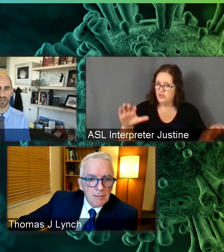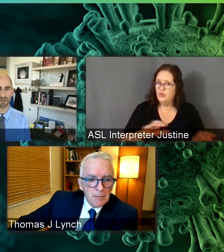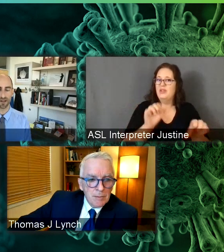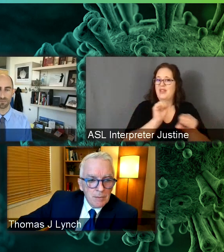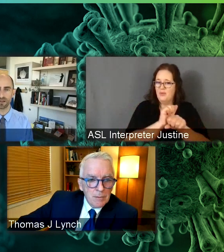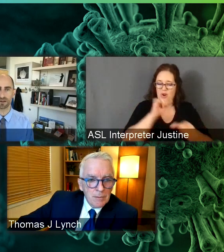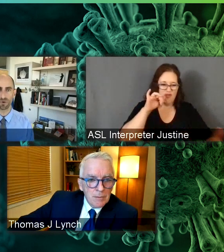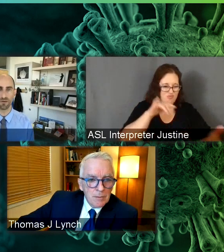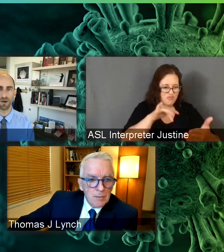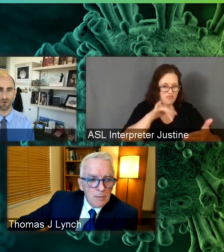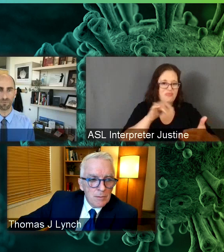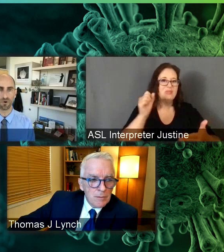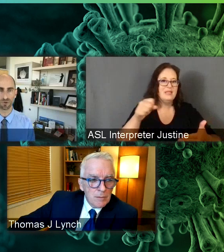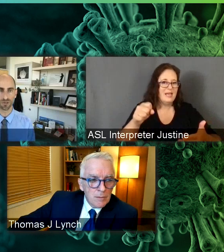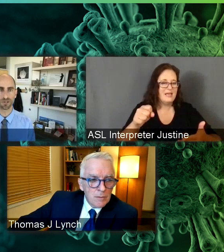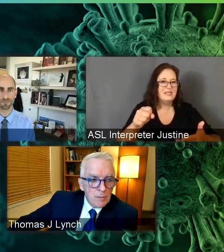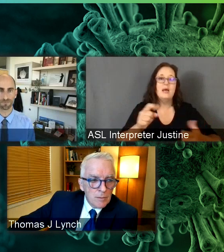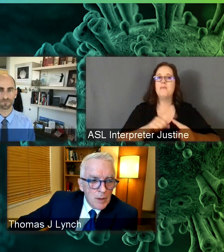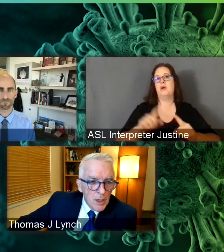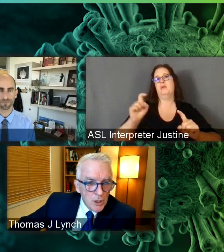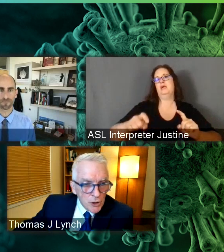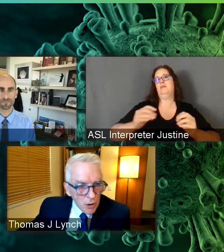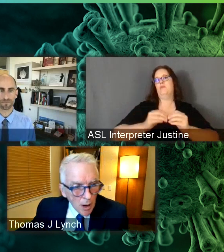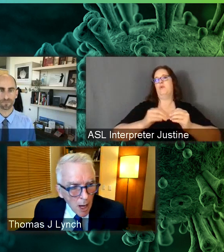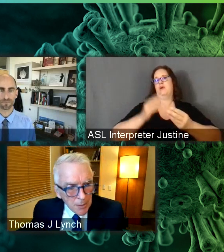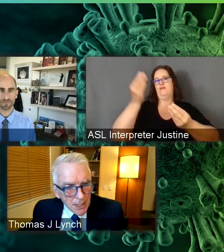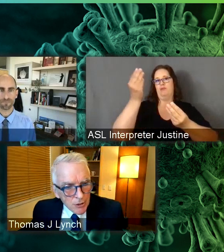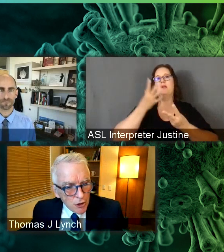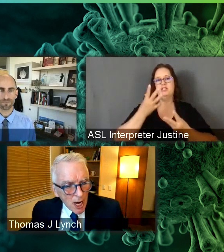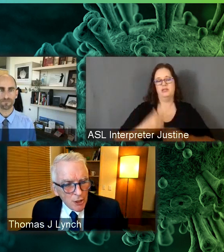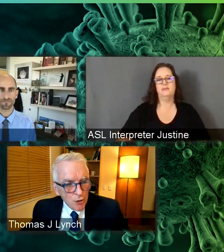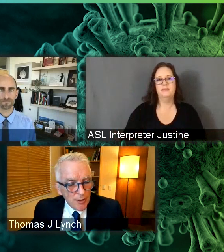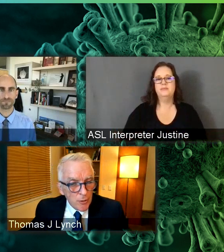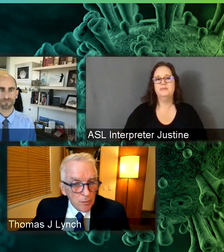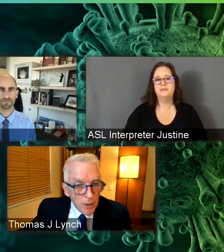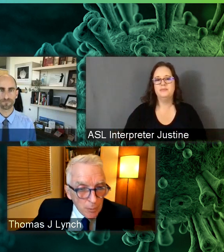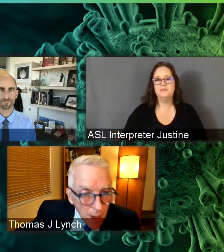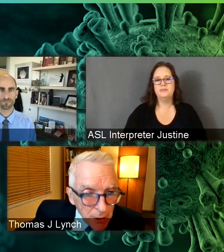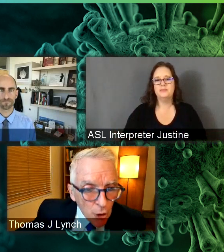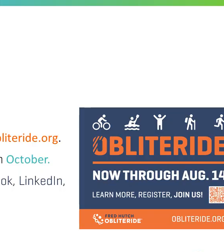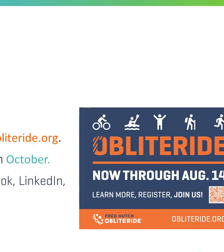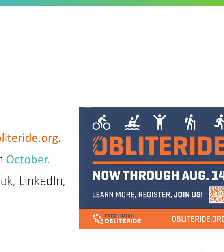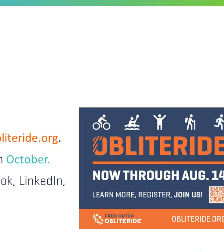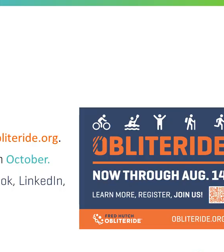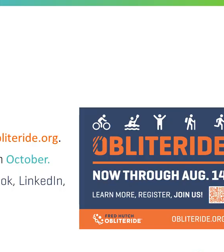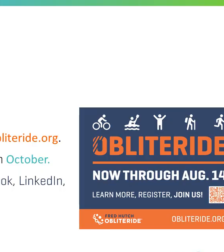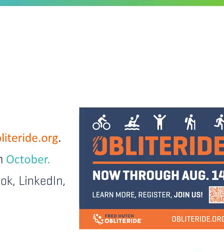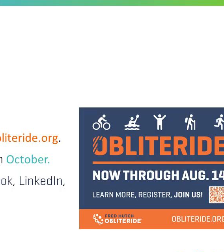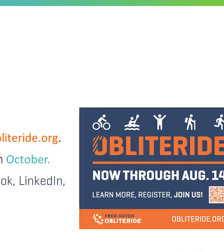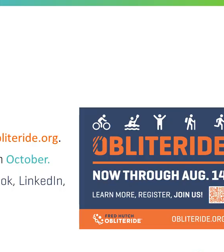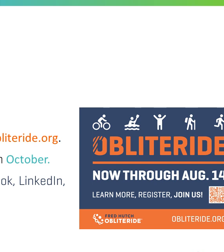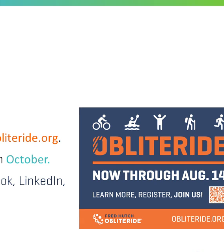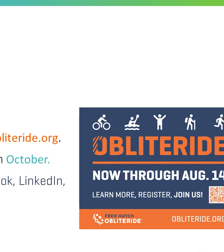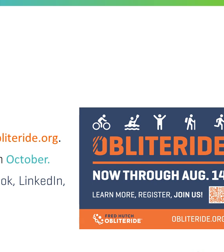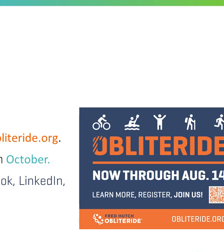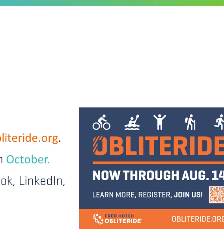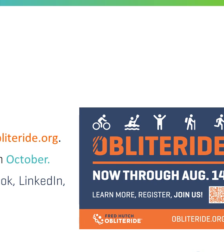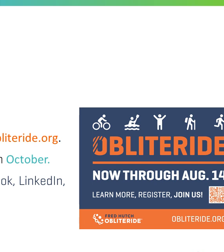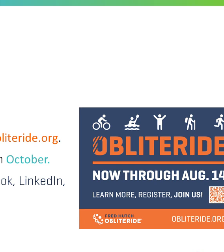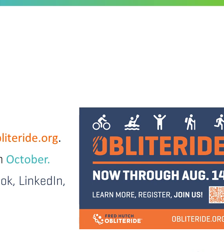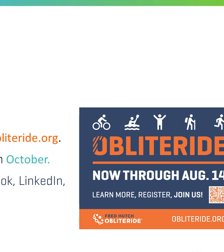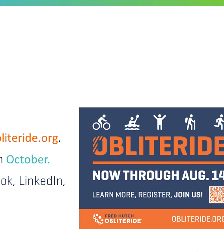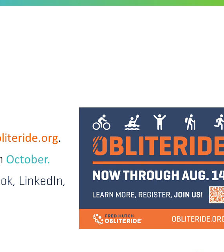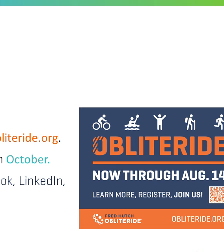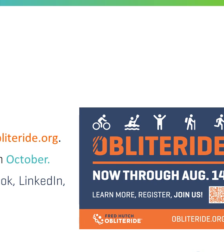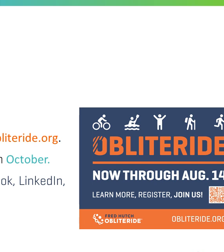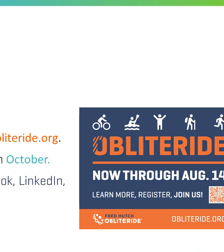worth investigating, but I think we need better approaches. So Alpana, Josh, Trevor, we could probably talk for another hour. I want to thank the three